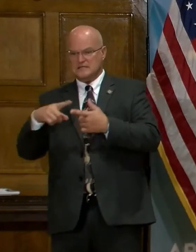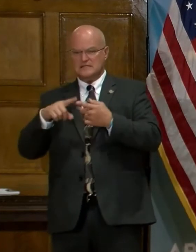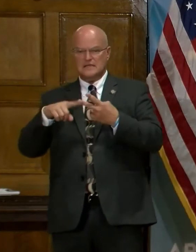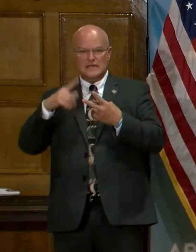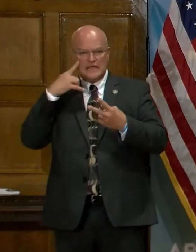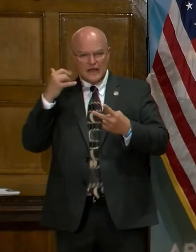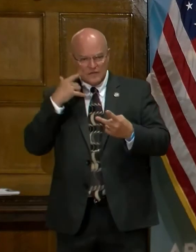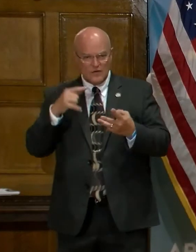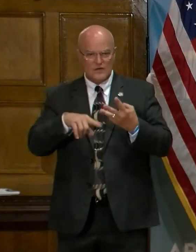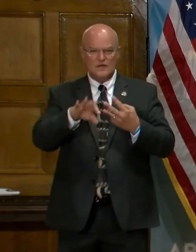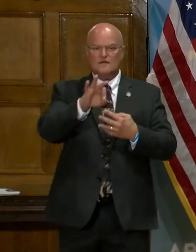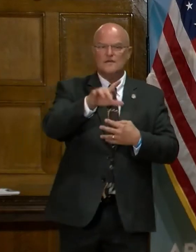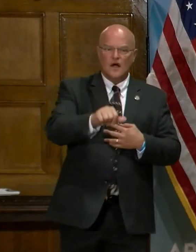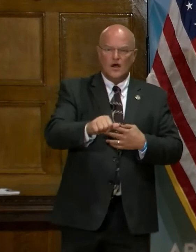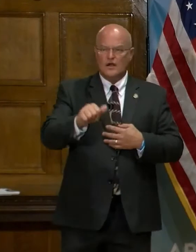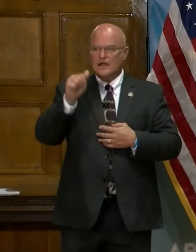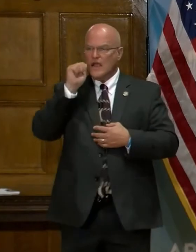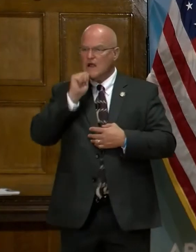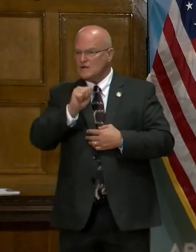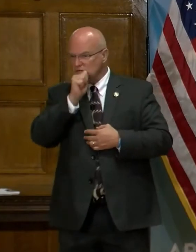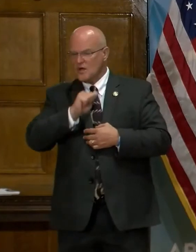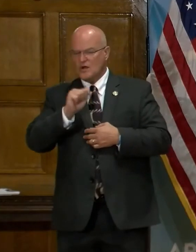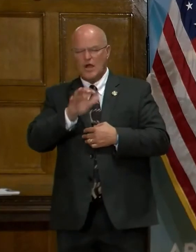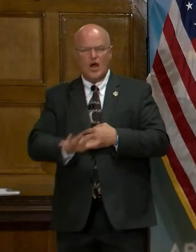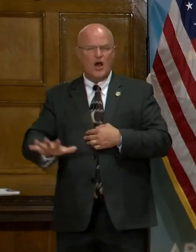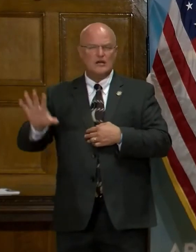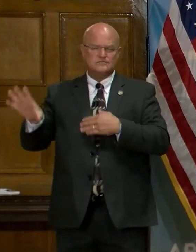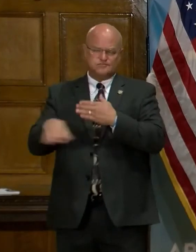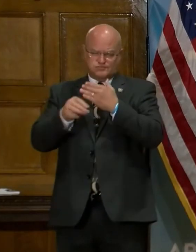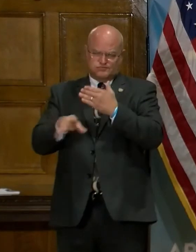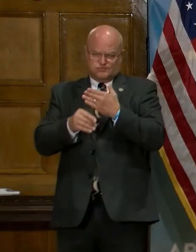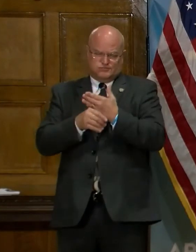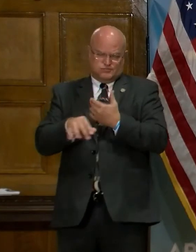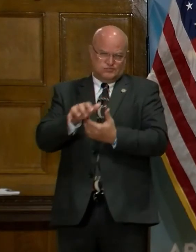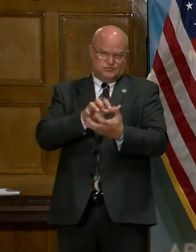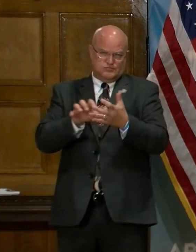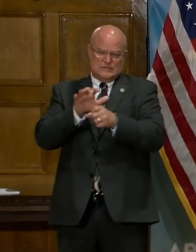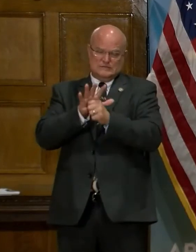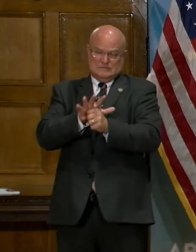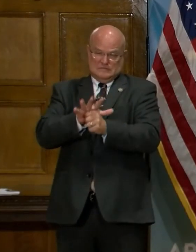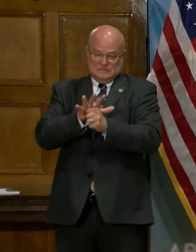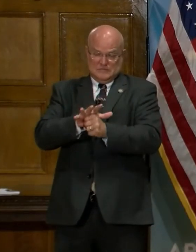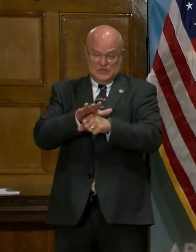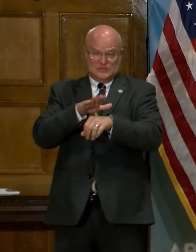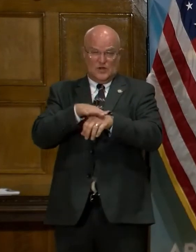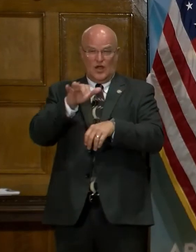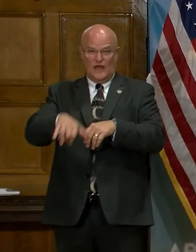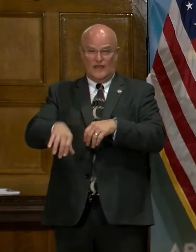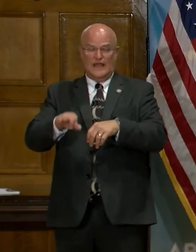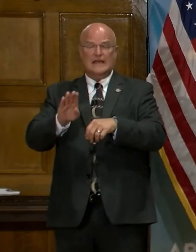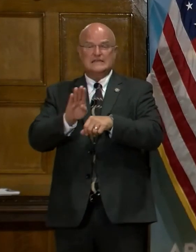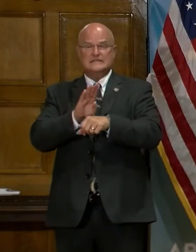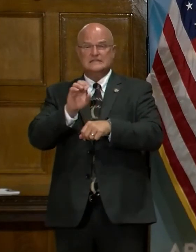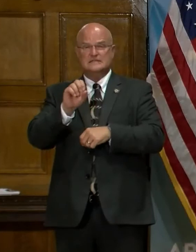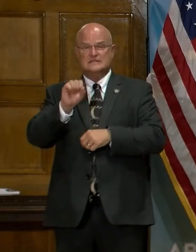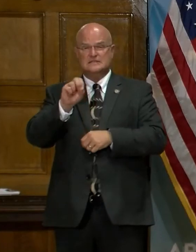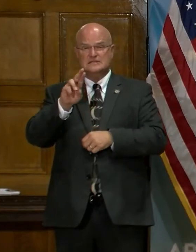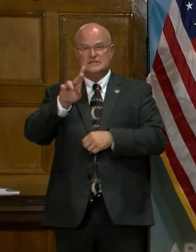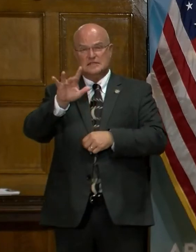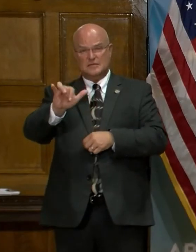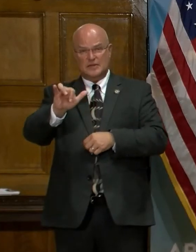California and Florida, Arizona, all adding to that mix and putting pressure on the supply chain.